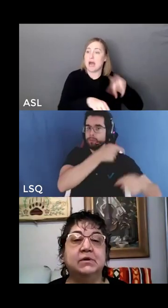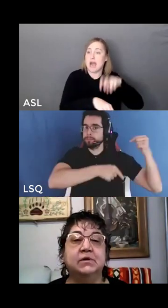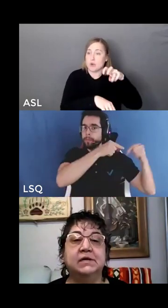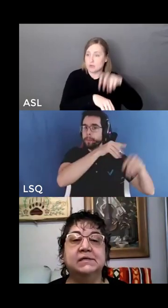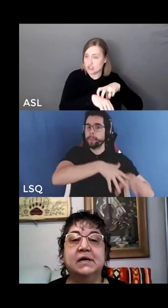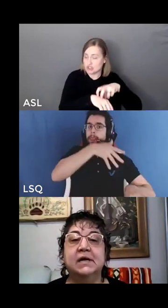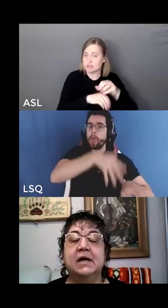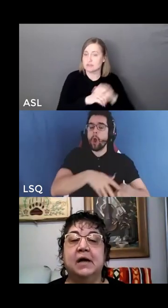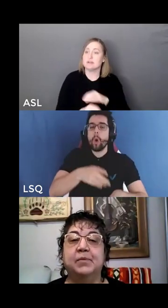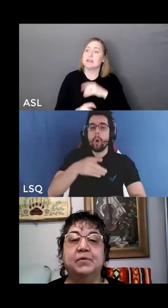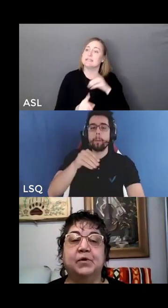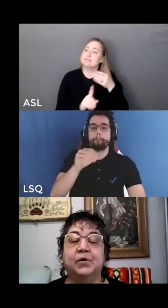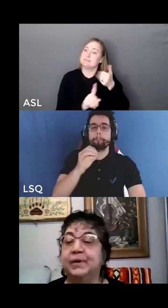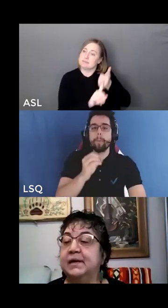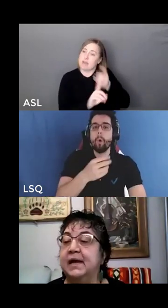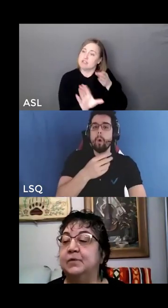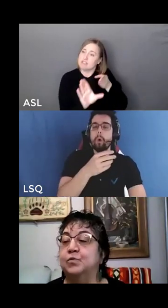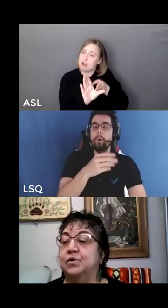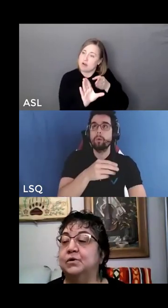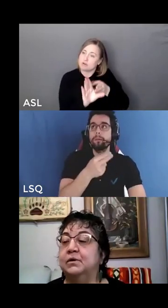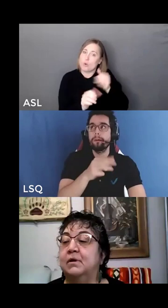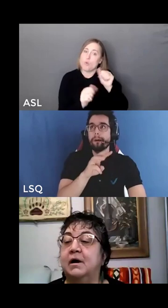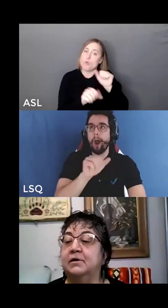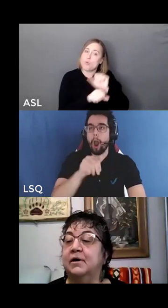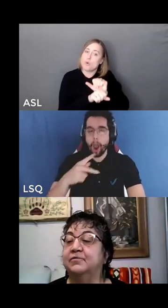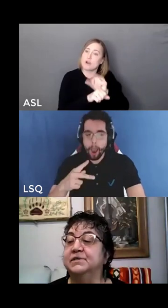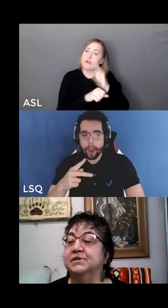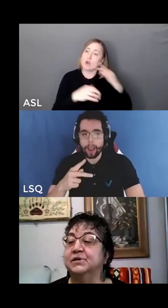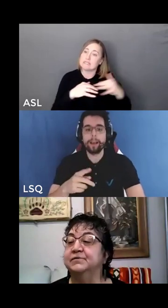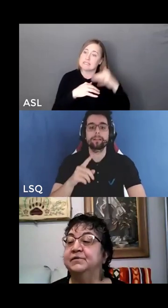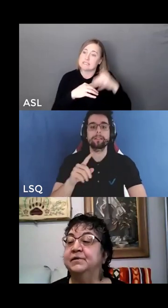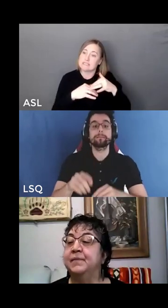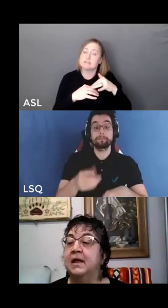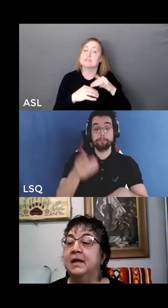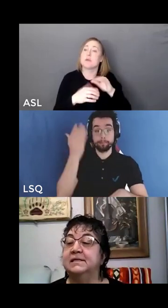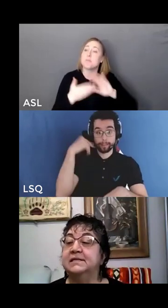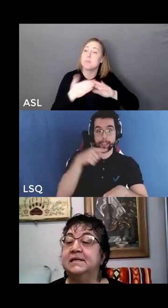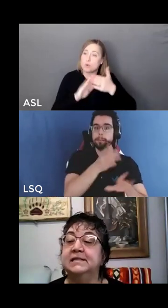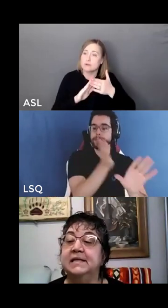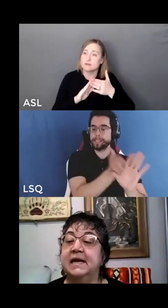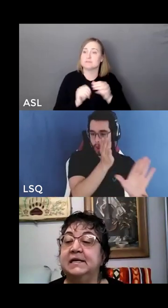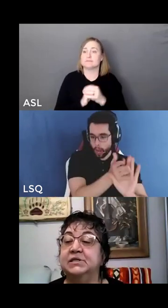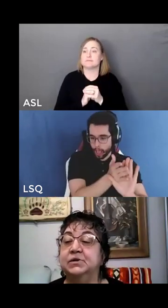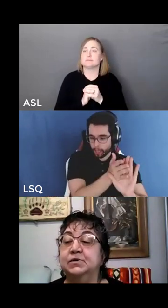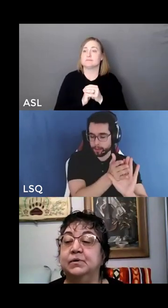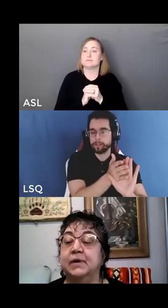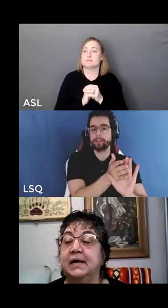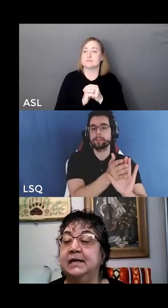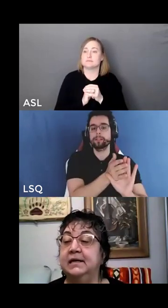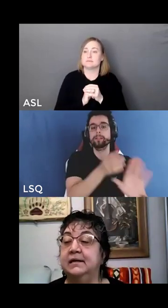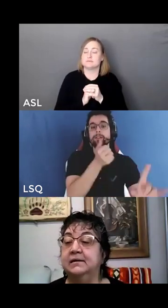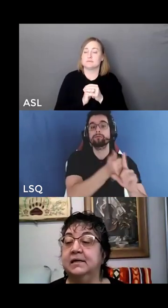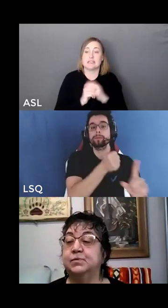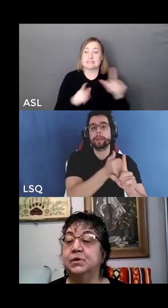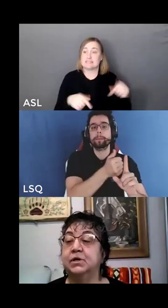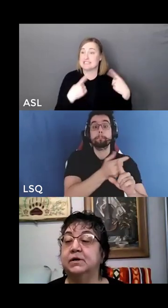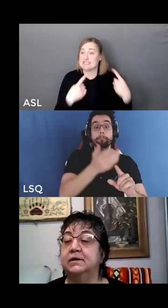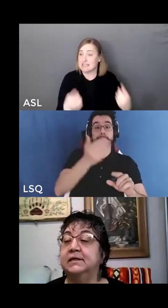worked within First Nations communities, both urban and rural on and off reserve, since 1982. And